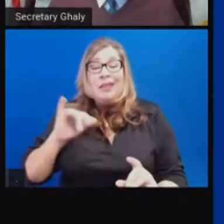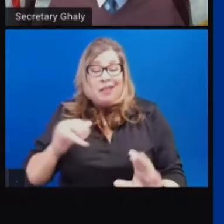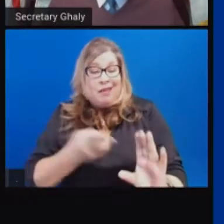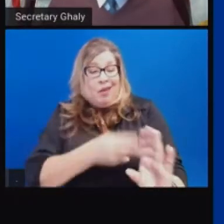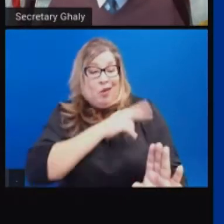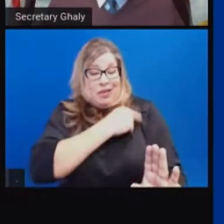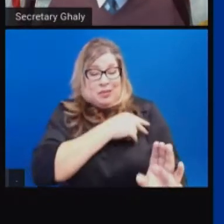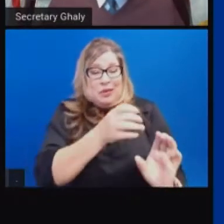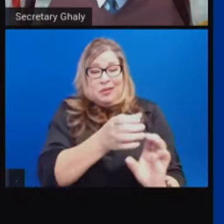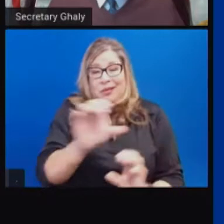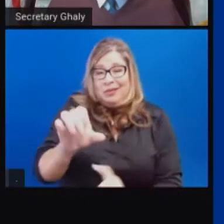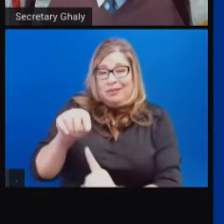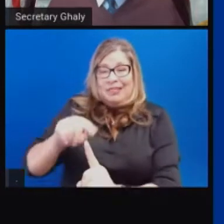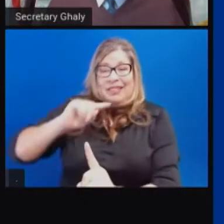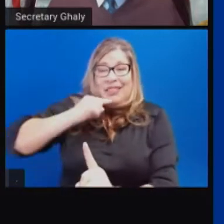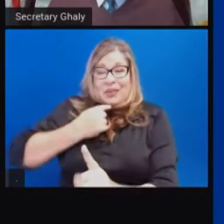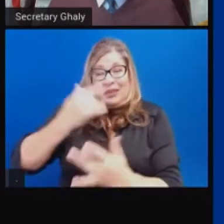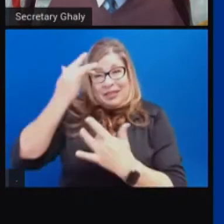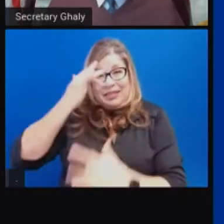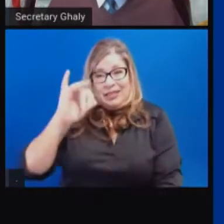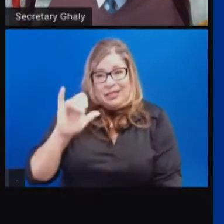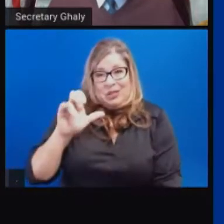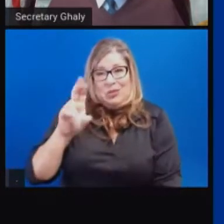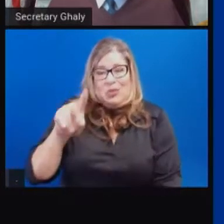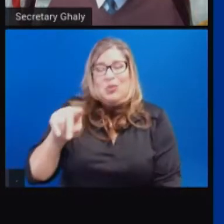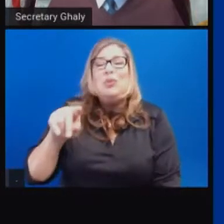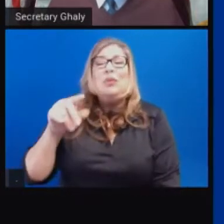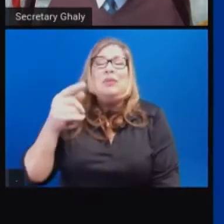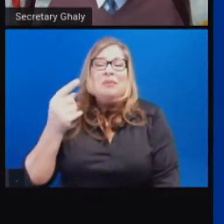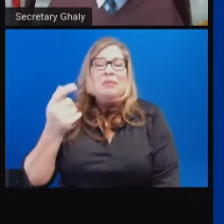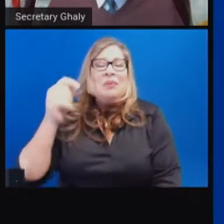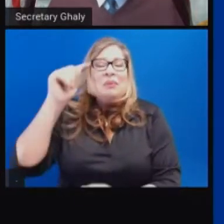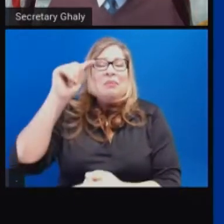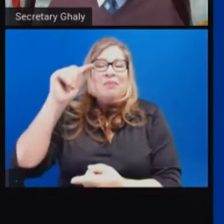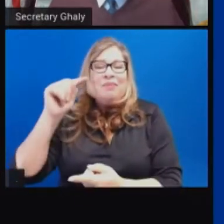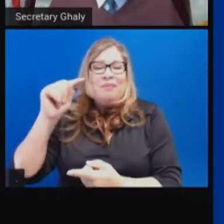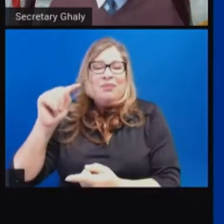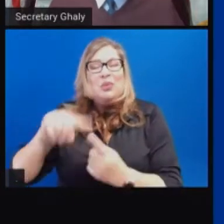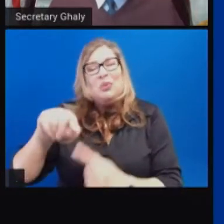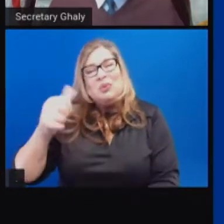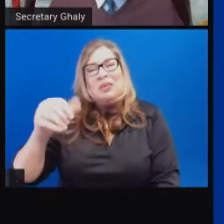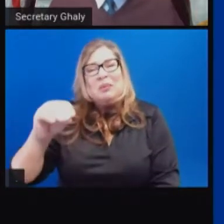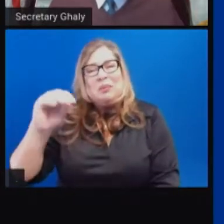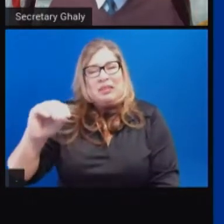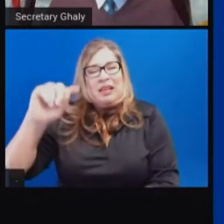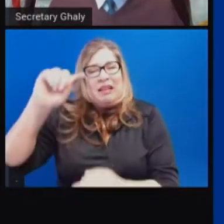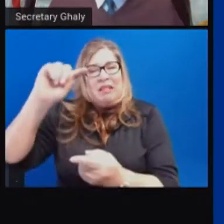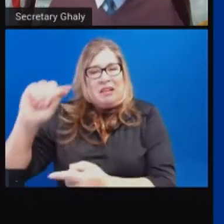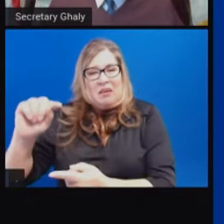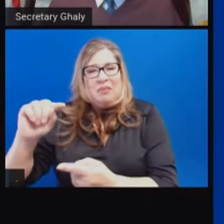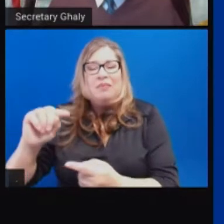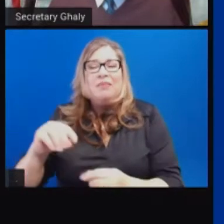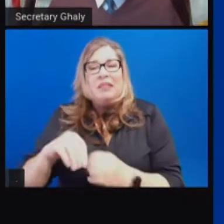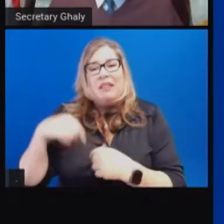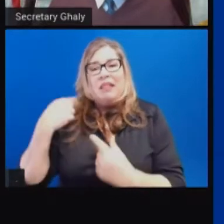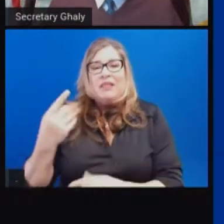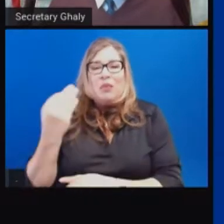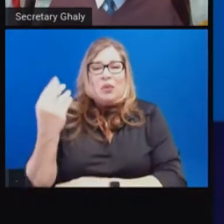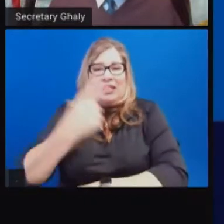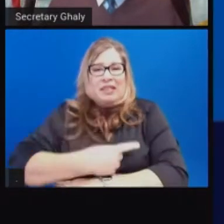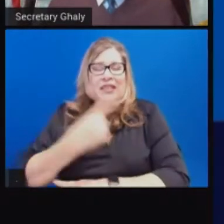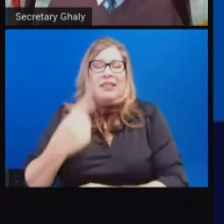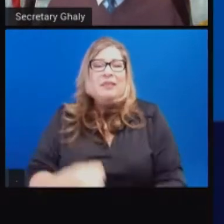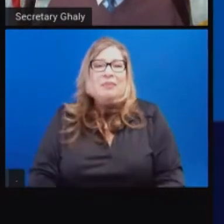slower, comes down a little slower, down by 10%, just over 10% in the past 14 days as well. Next slide.